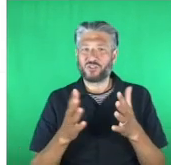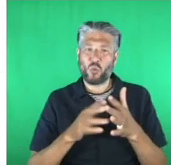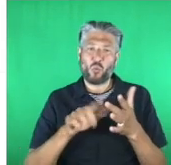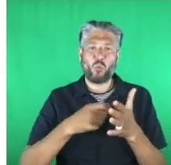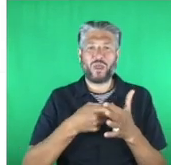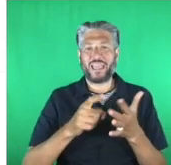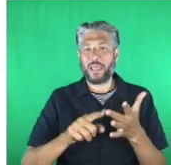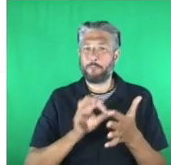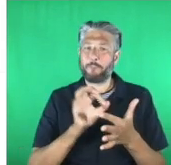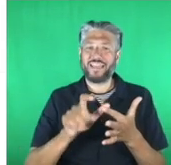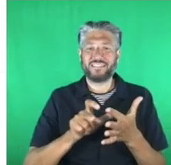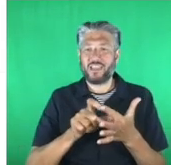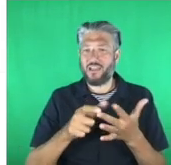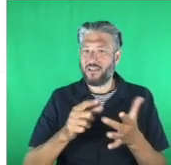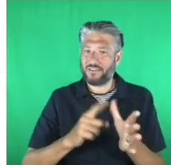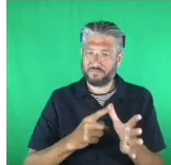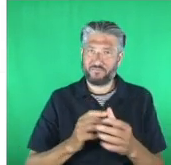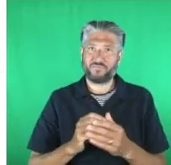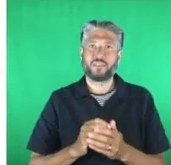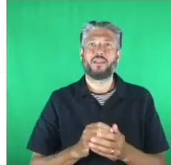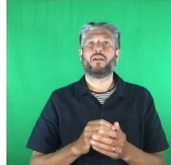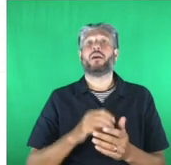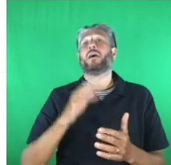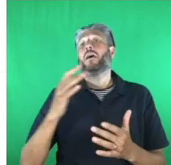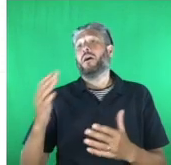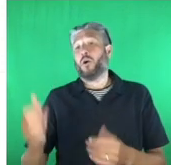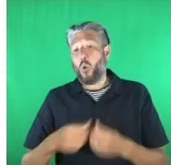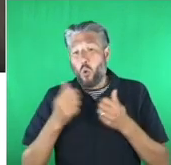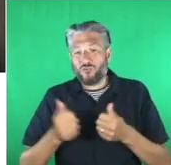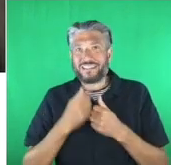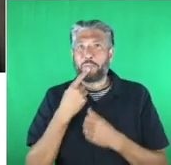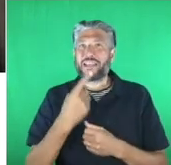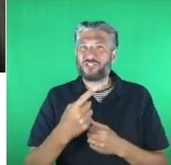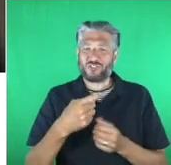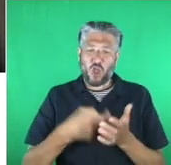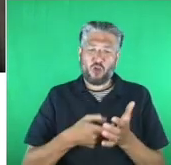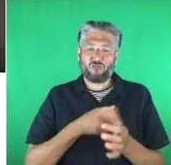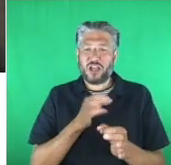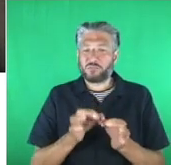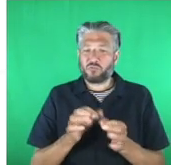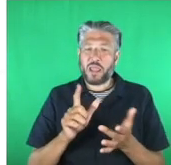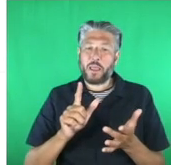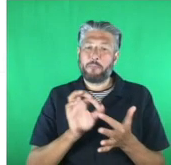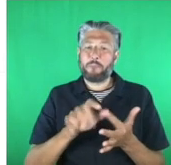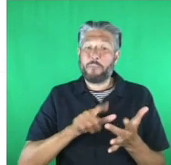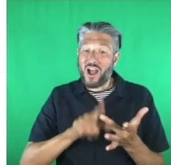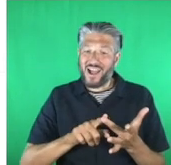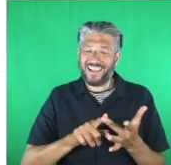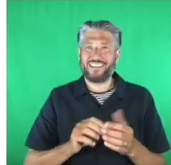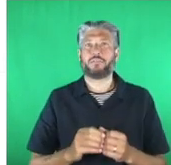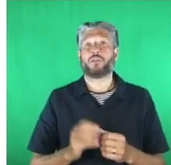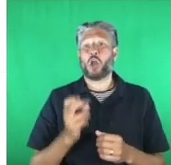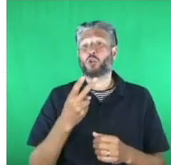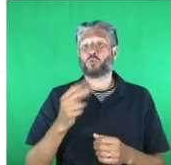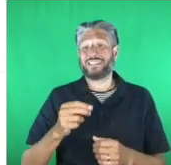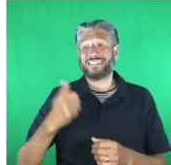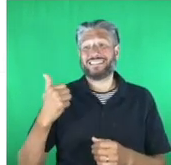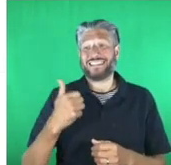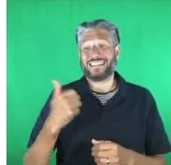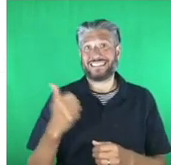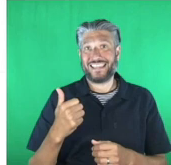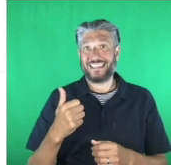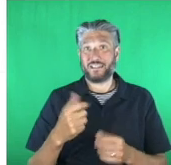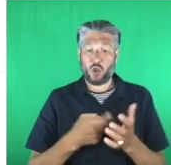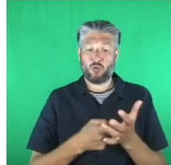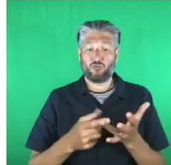already, Eben Upton and Raspberry Pi, celebrating their amazing success. In 2016, AbilityNet's own Robin Christopherson MBE,